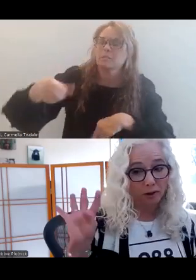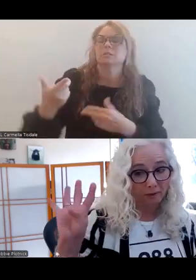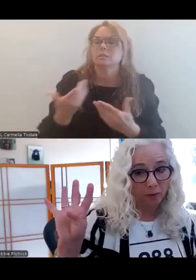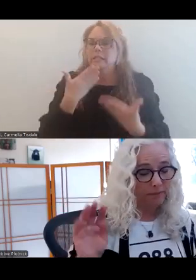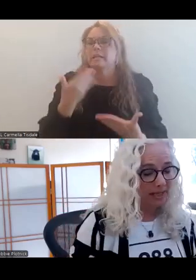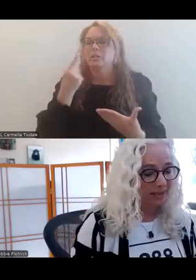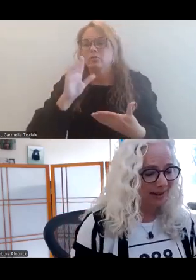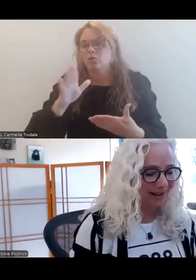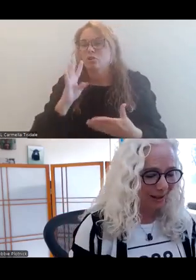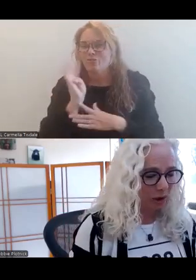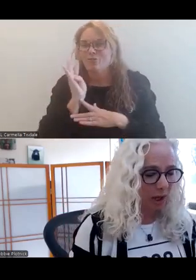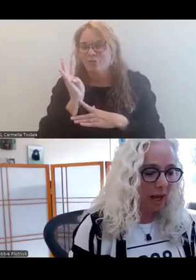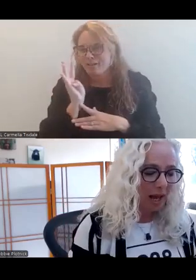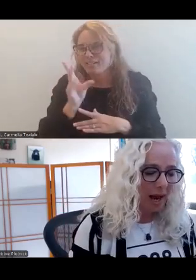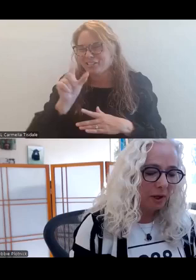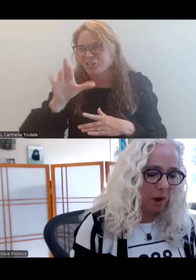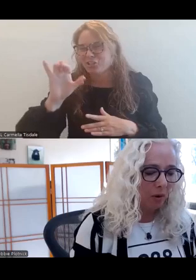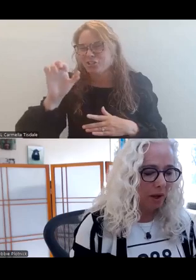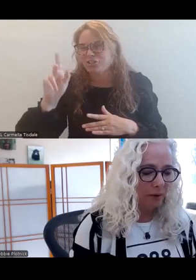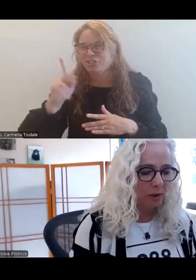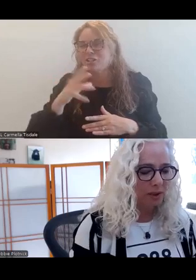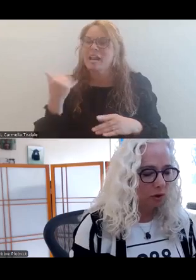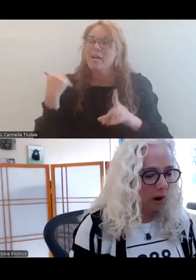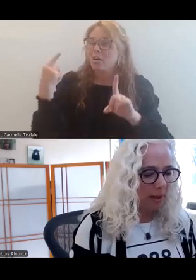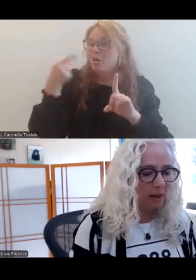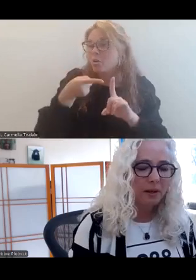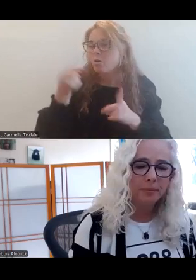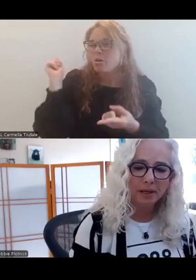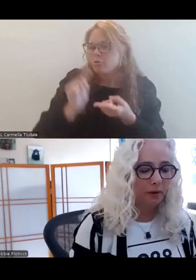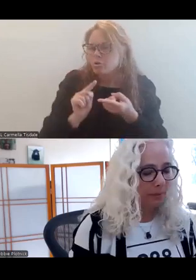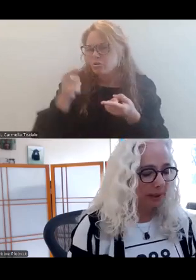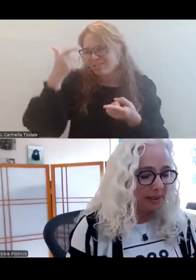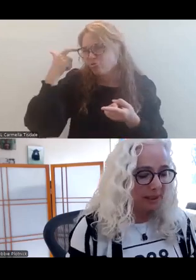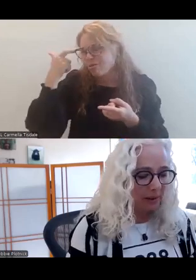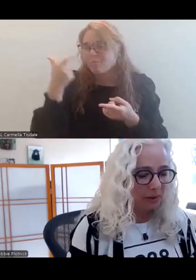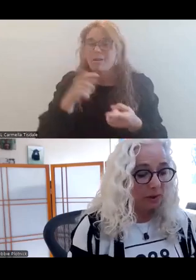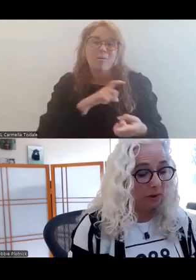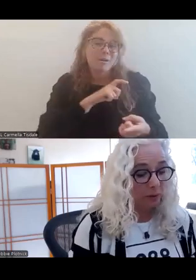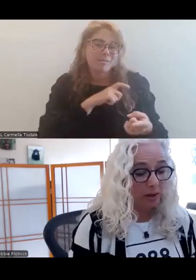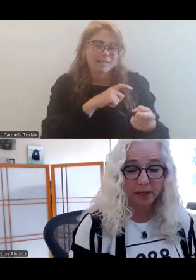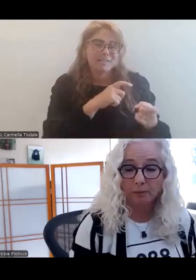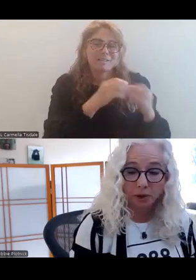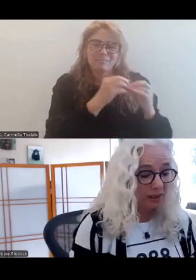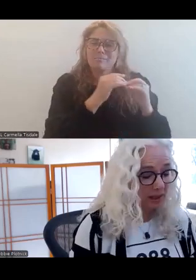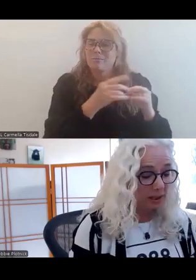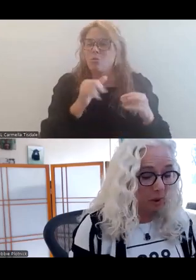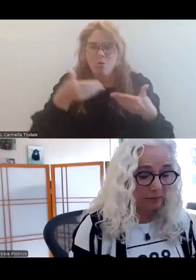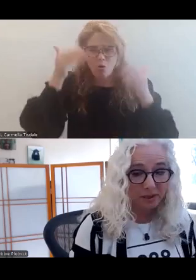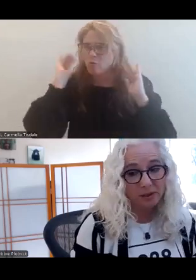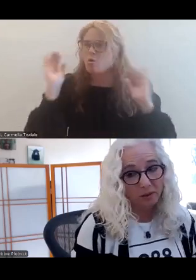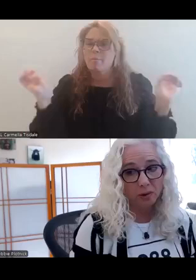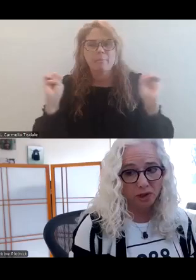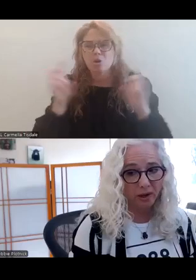thank you for your four minutes, Dr. Chuck, and have a goal of reducing trauma, be it from police encounters, overwhelming emergency